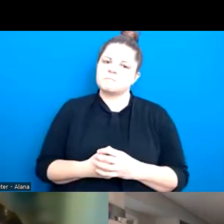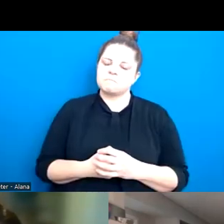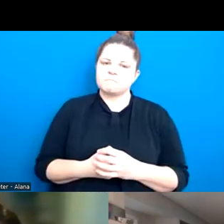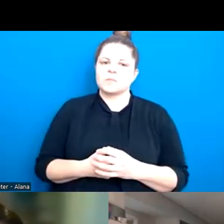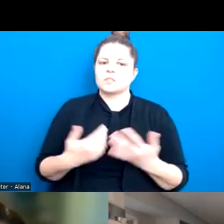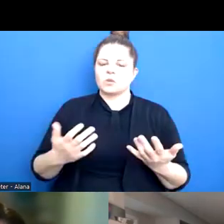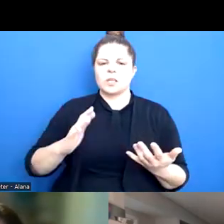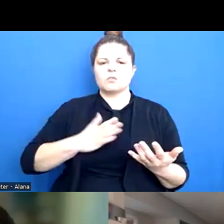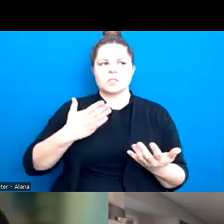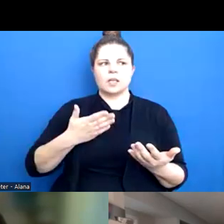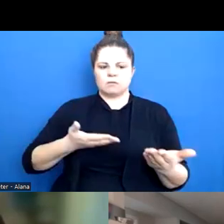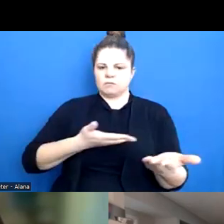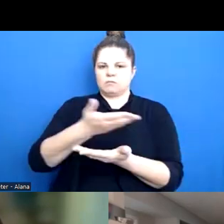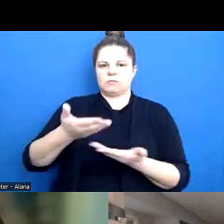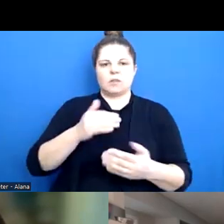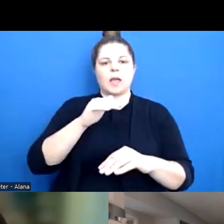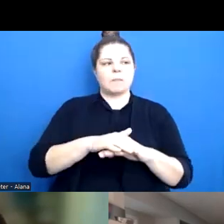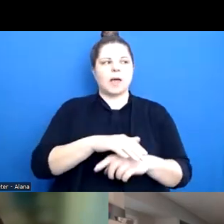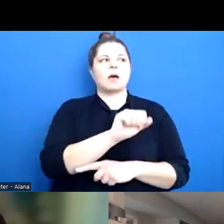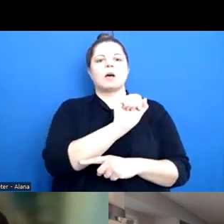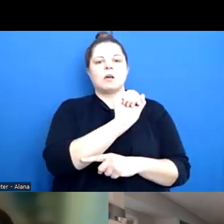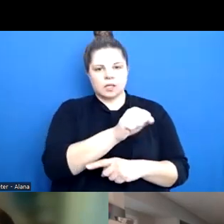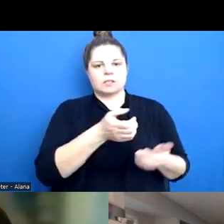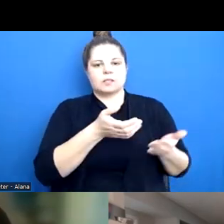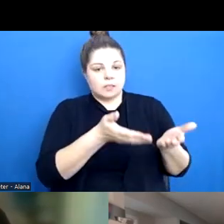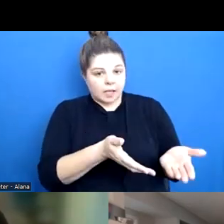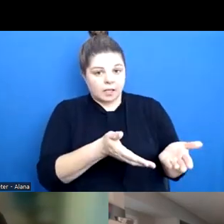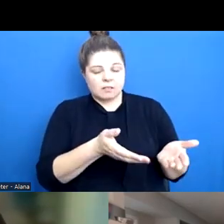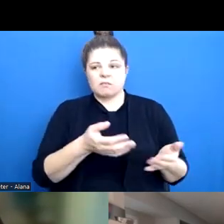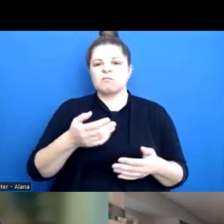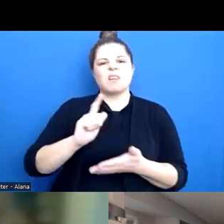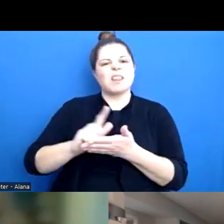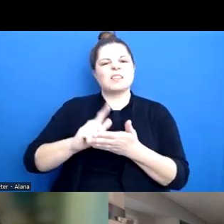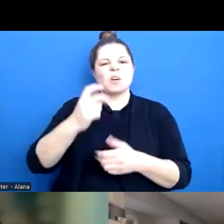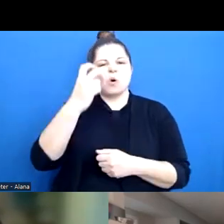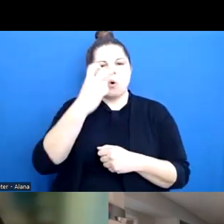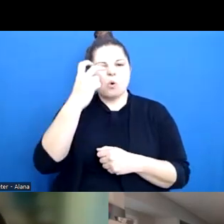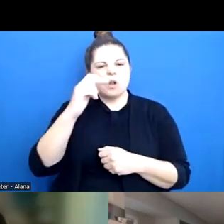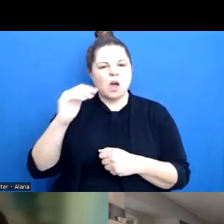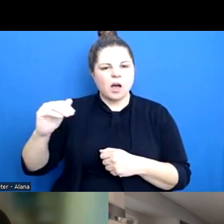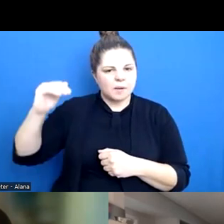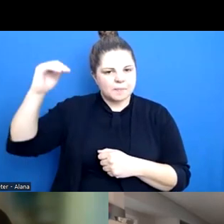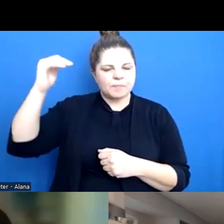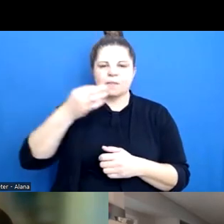about consent, when we fast forward a few years, and we're talking then perhaps about, you know, all sorts of,